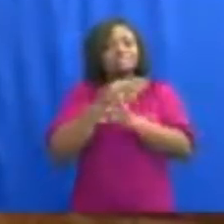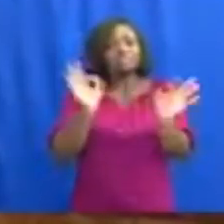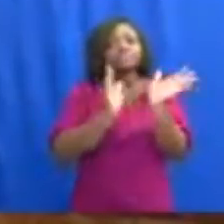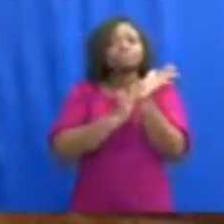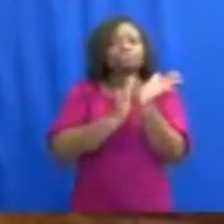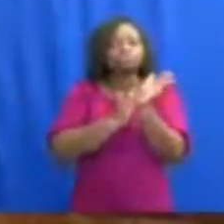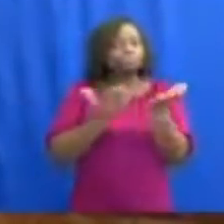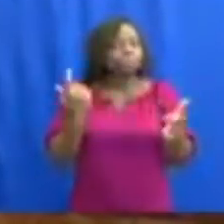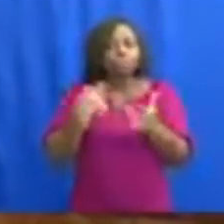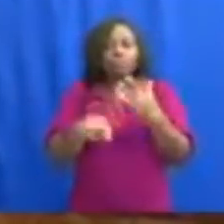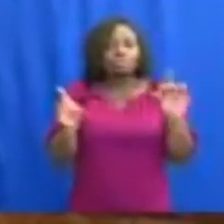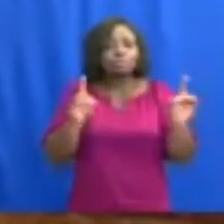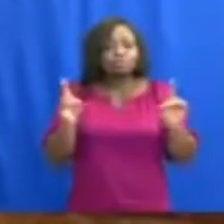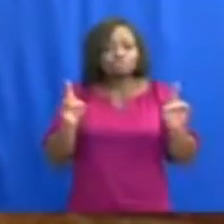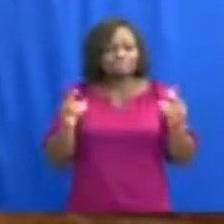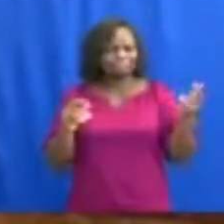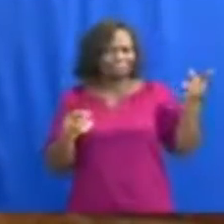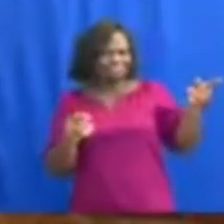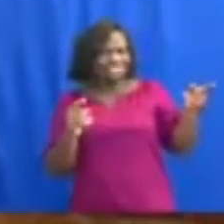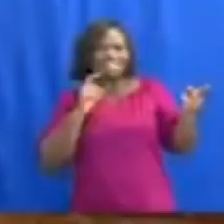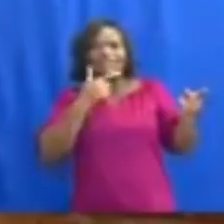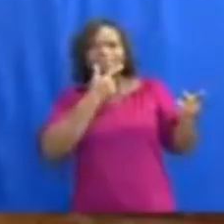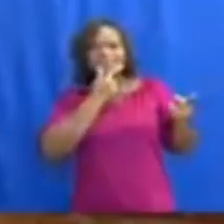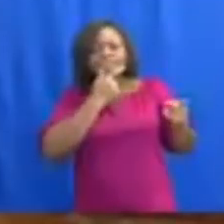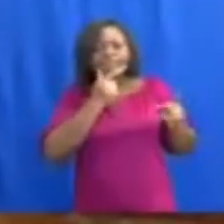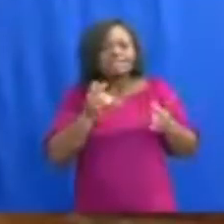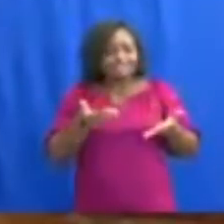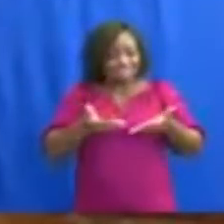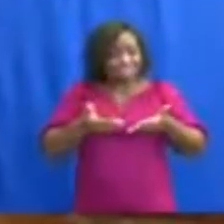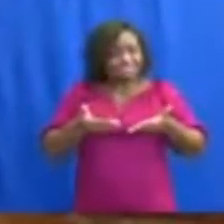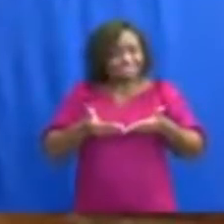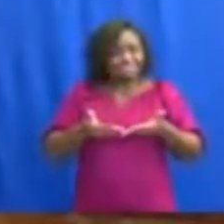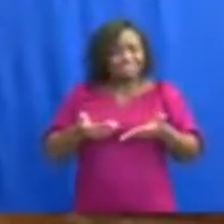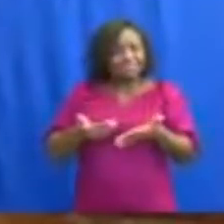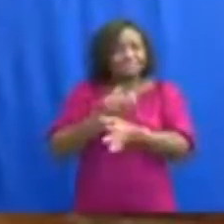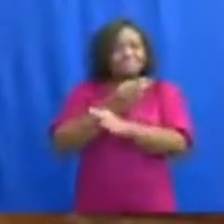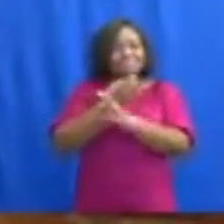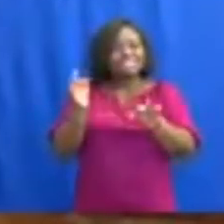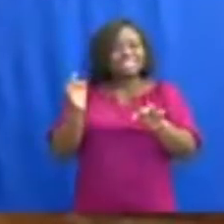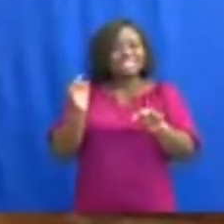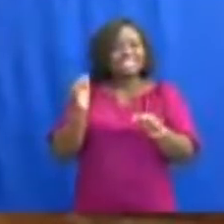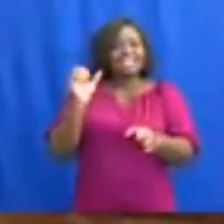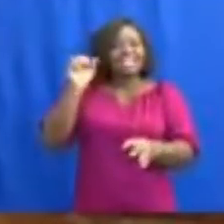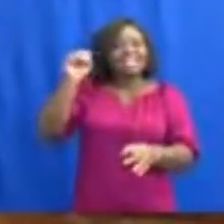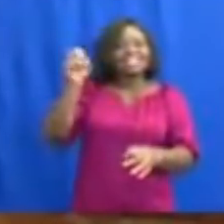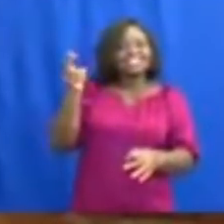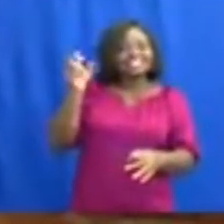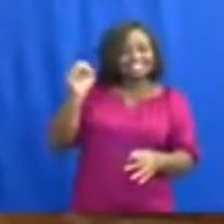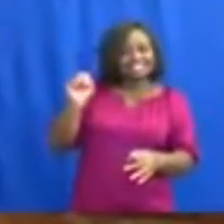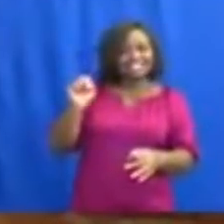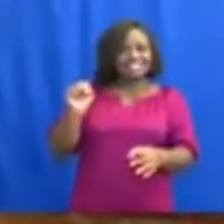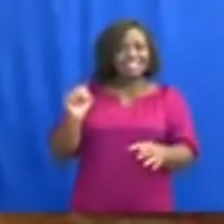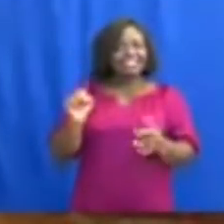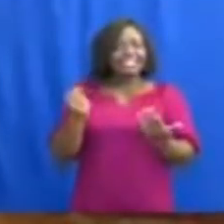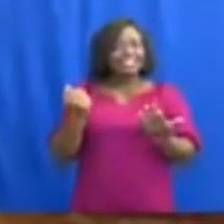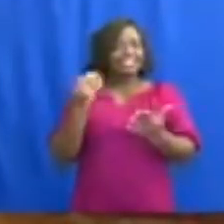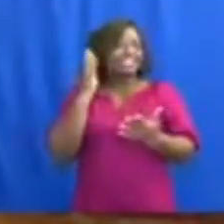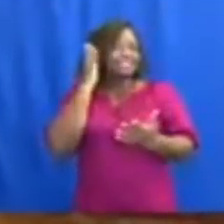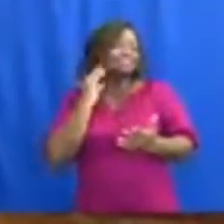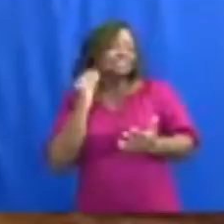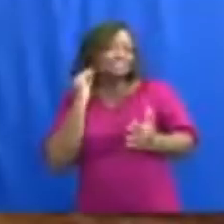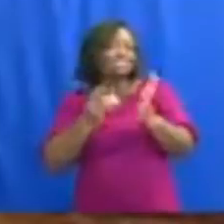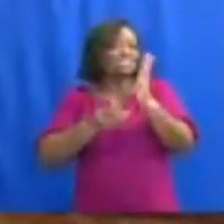We introduce Free SHS because history and the experiences of developing nations